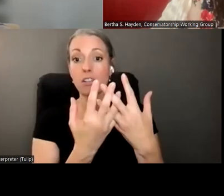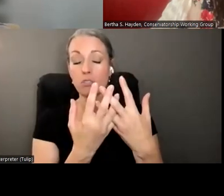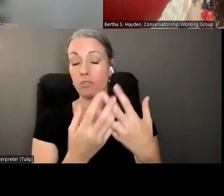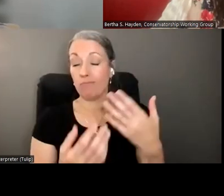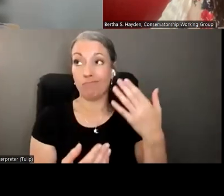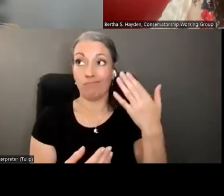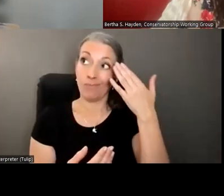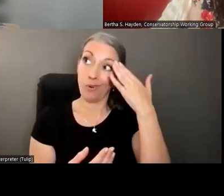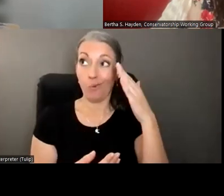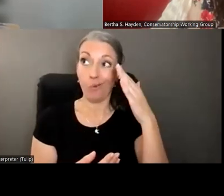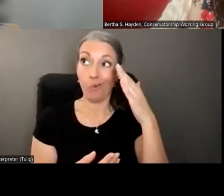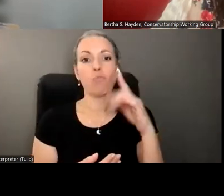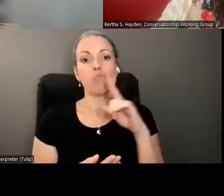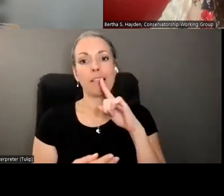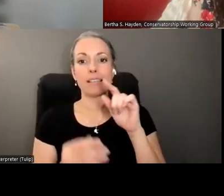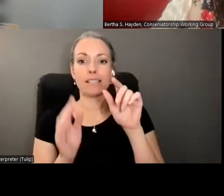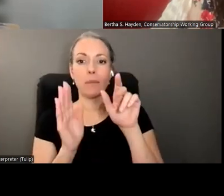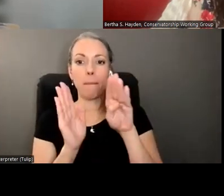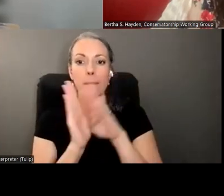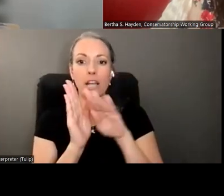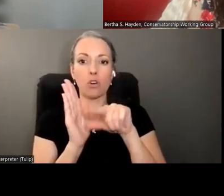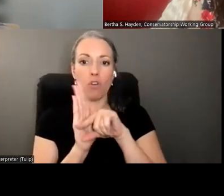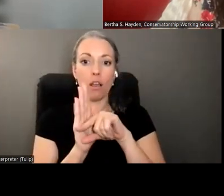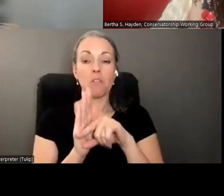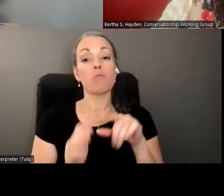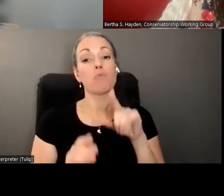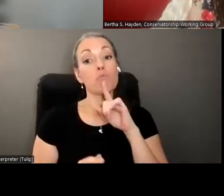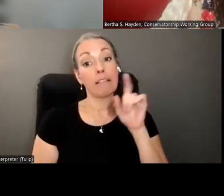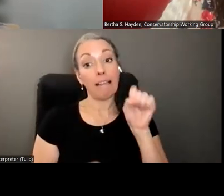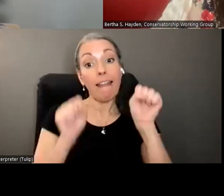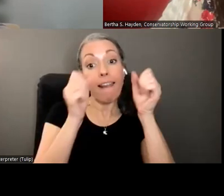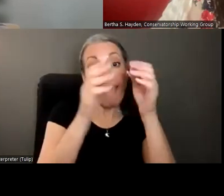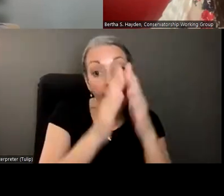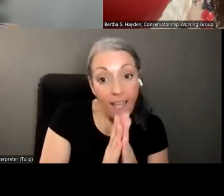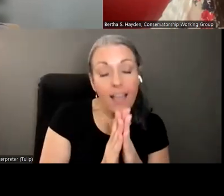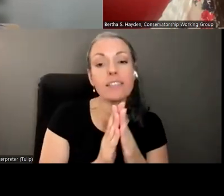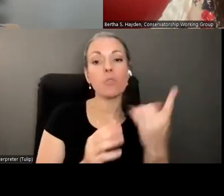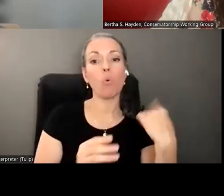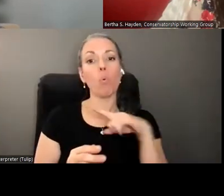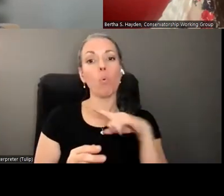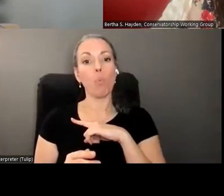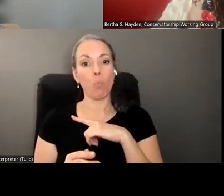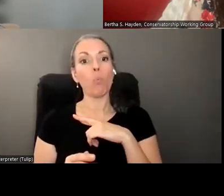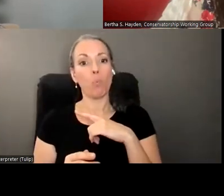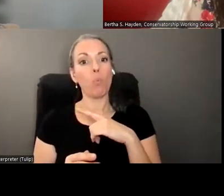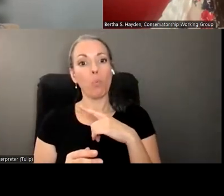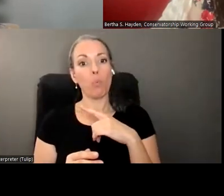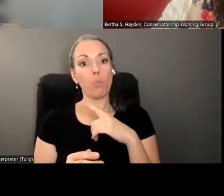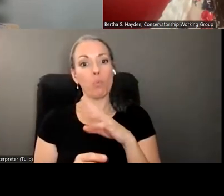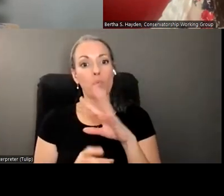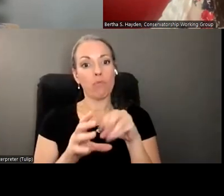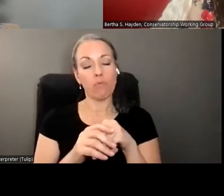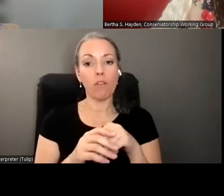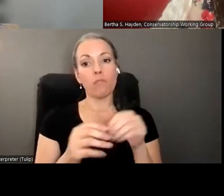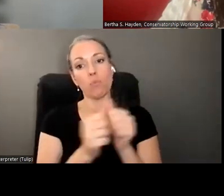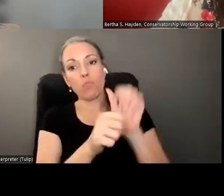know much about his background but that would be in a question to ask as he previously you know participated in church